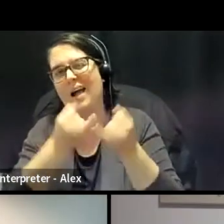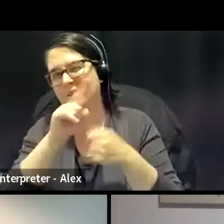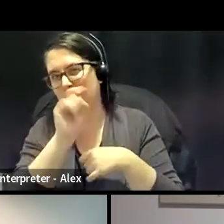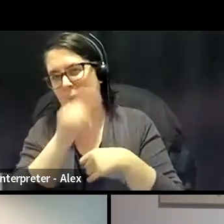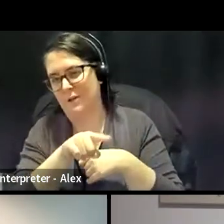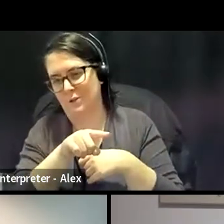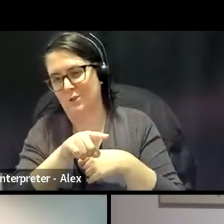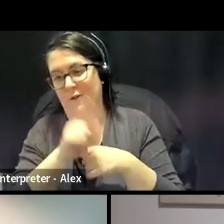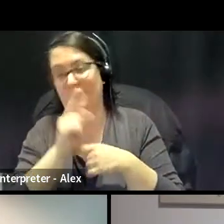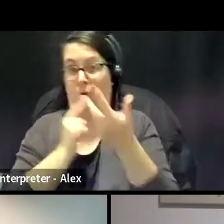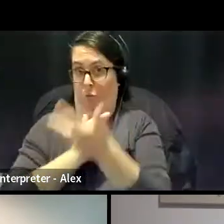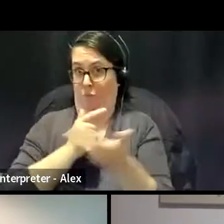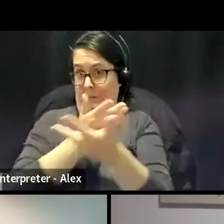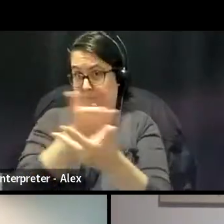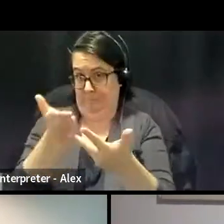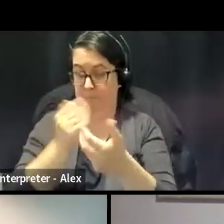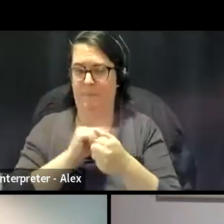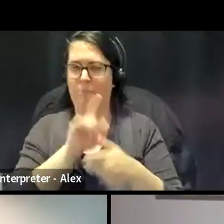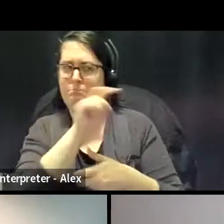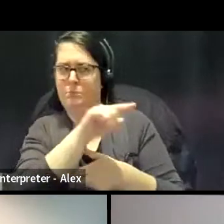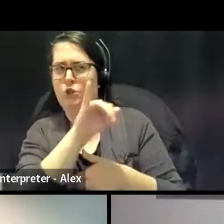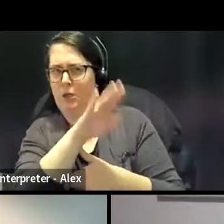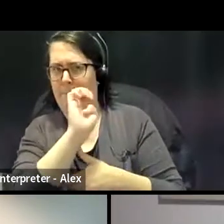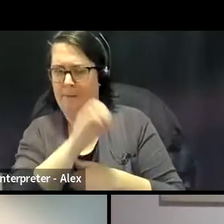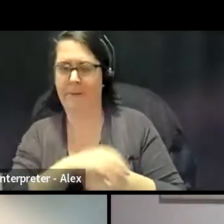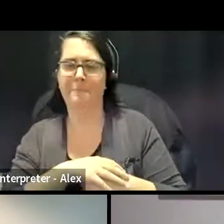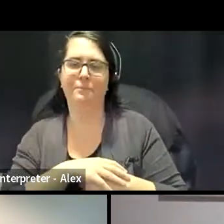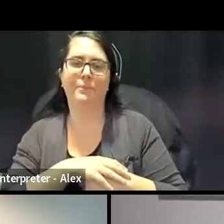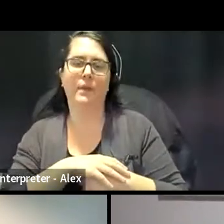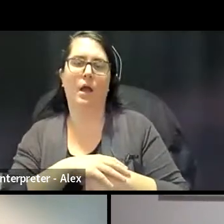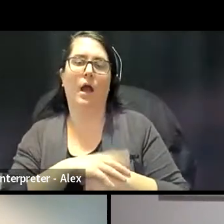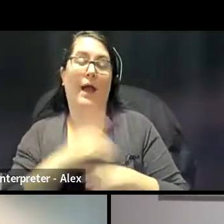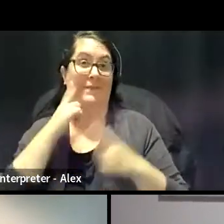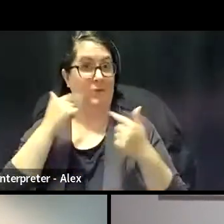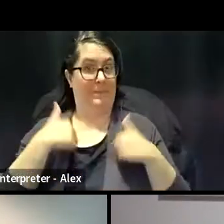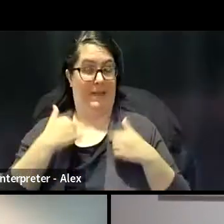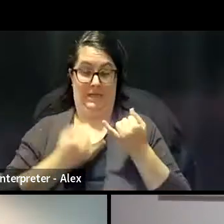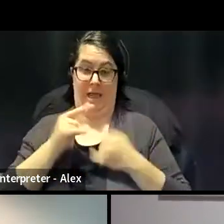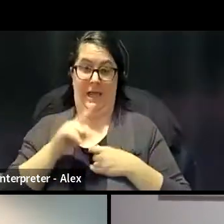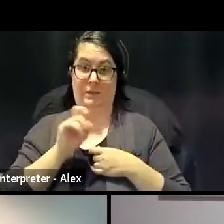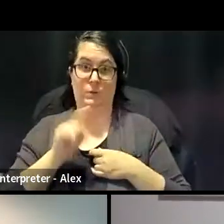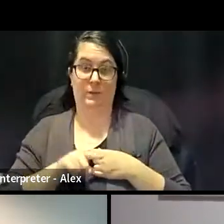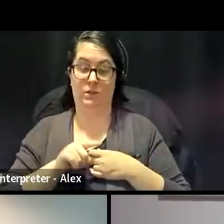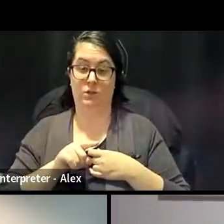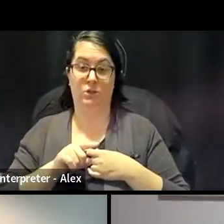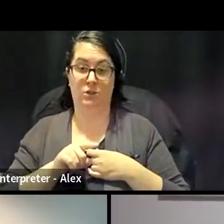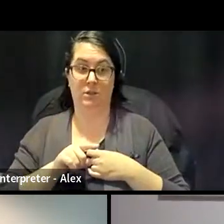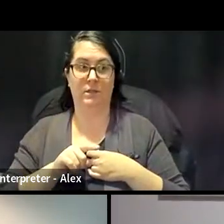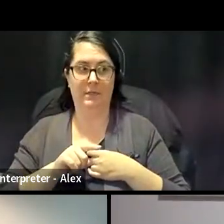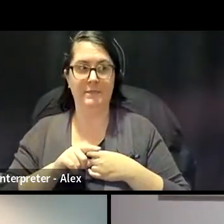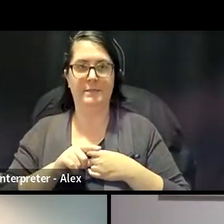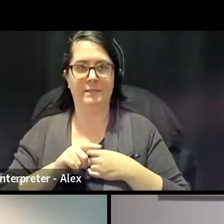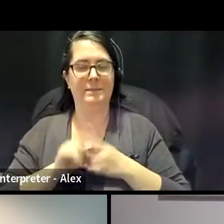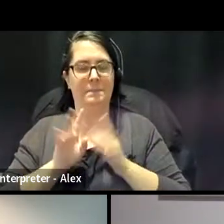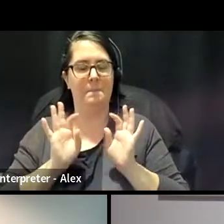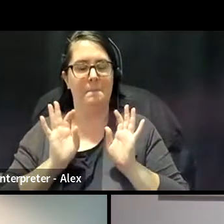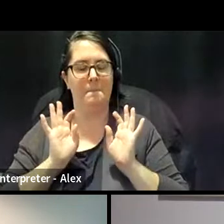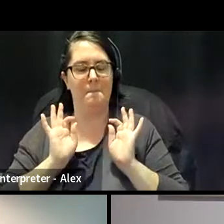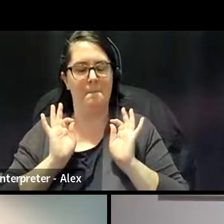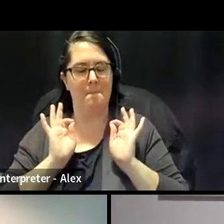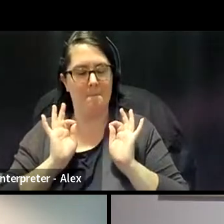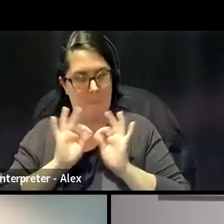of all three of you, um, which I think is really, for me, as we're having discussion is really critical. And